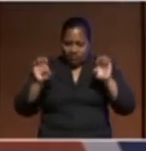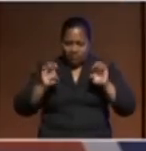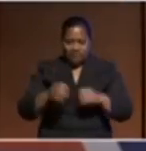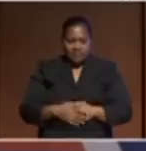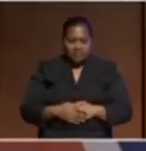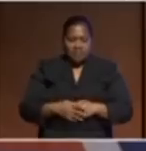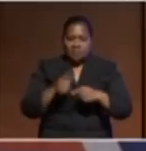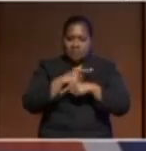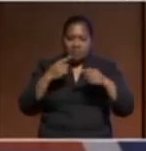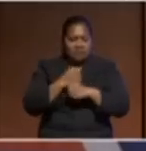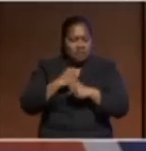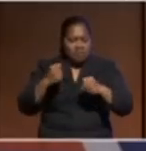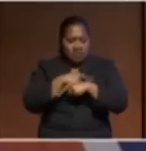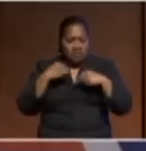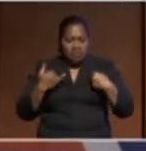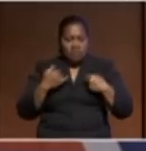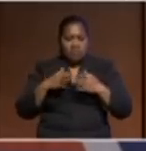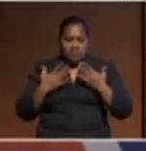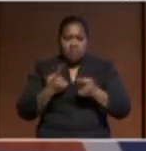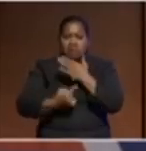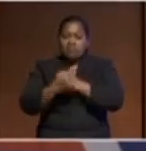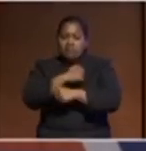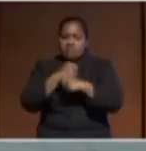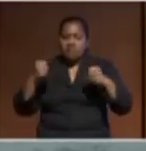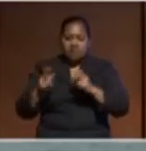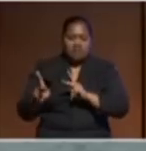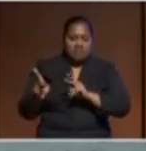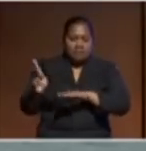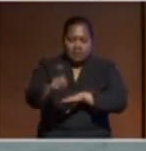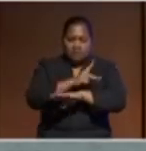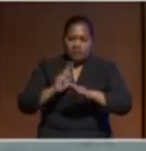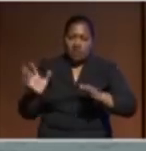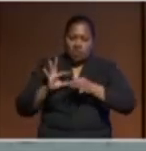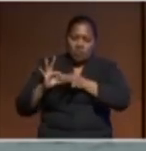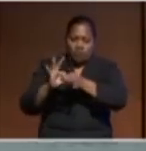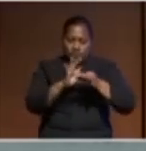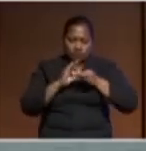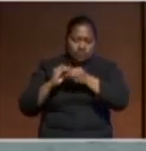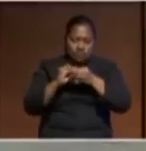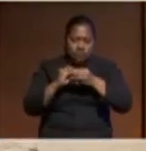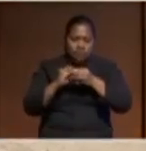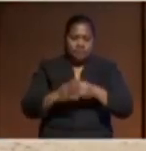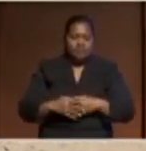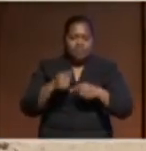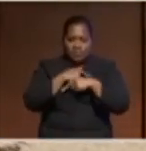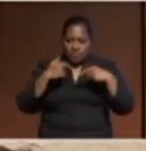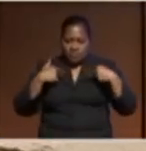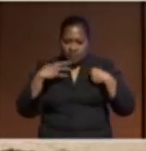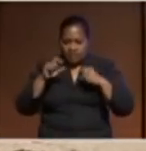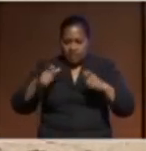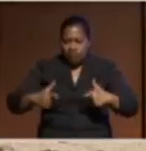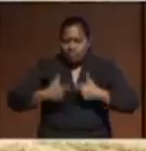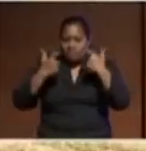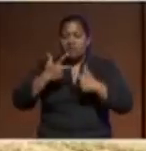that they also reveal the power of pacific cooperation we are meeting these challenges the 18 members of the